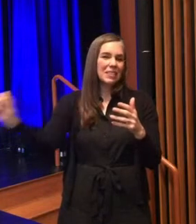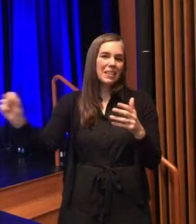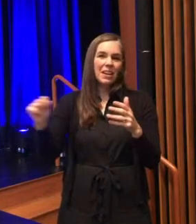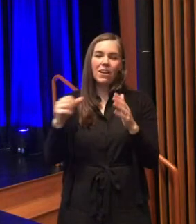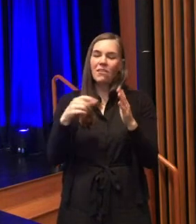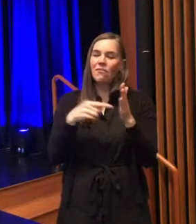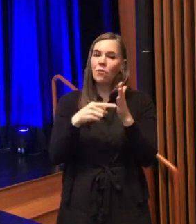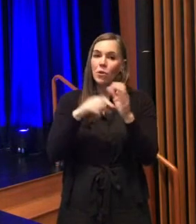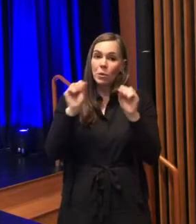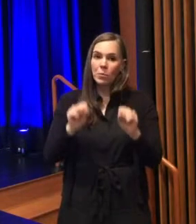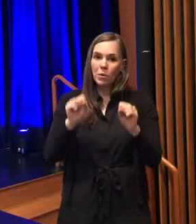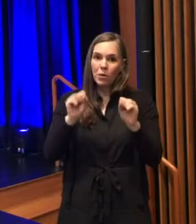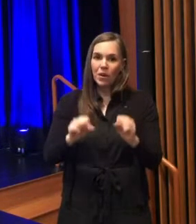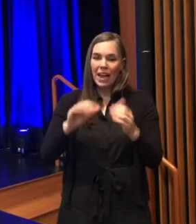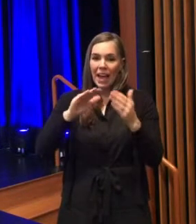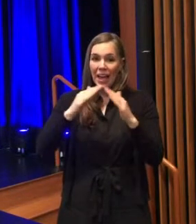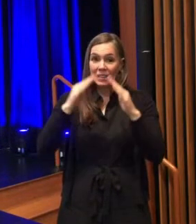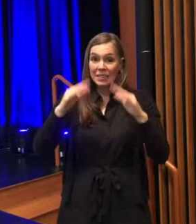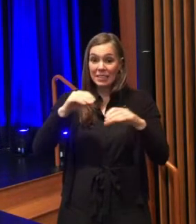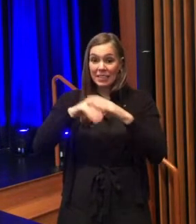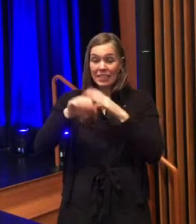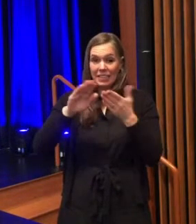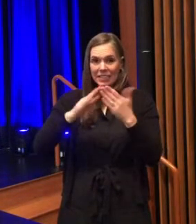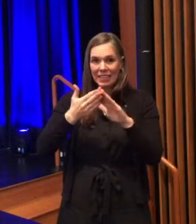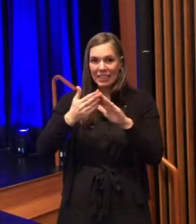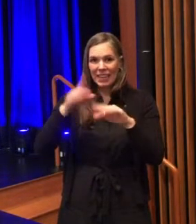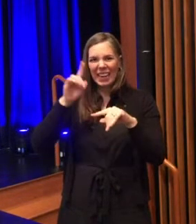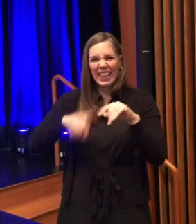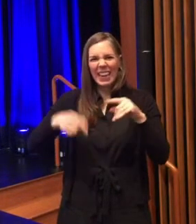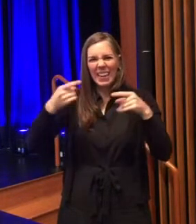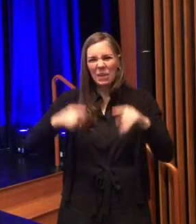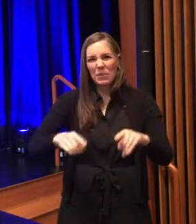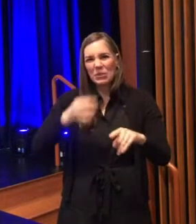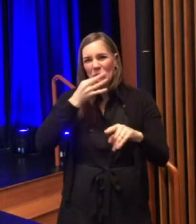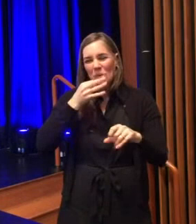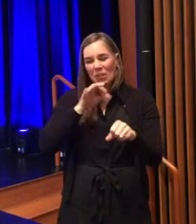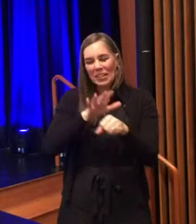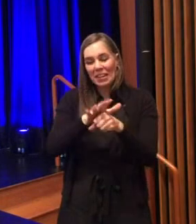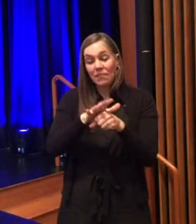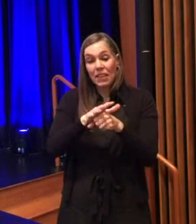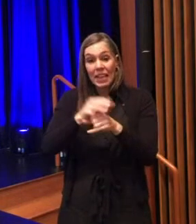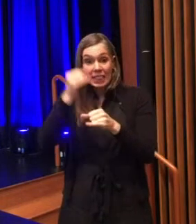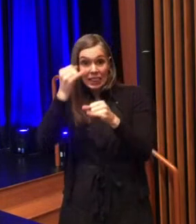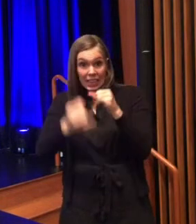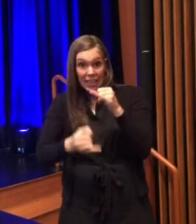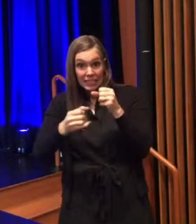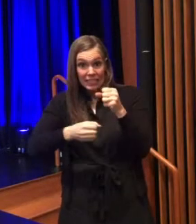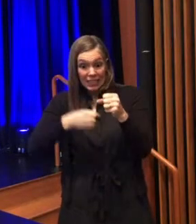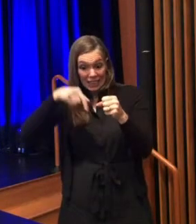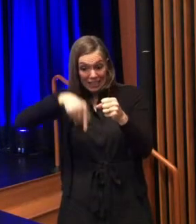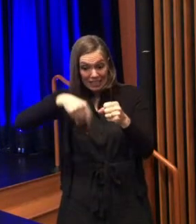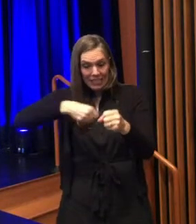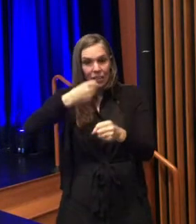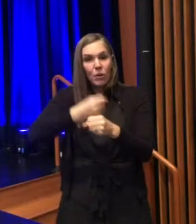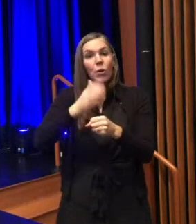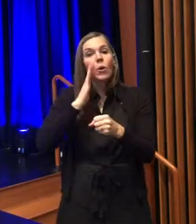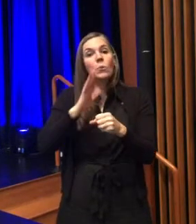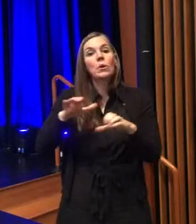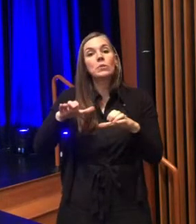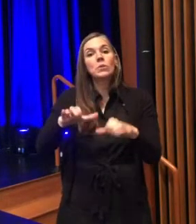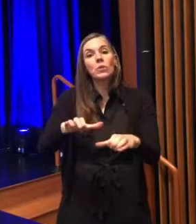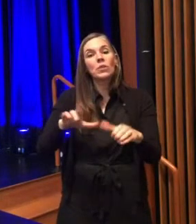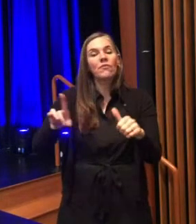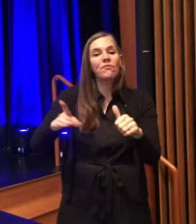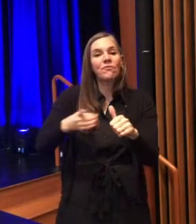the city and it can't happen soon enough lastly in 2022 we will finish the first comprehensive